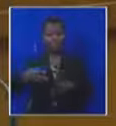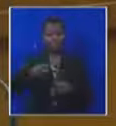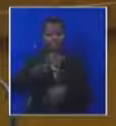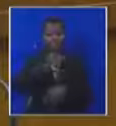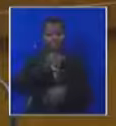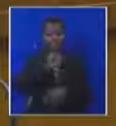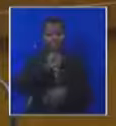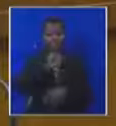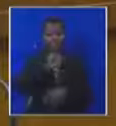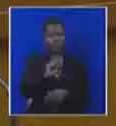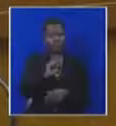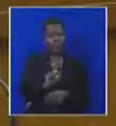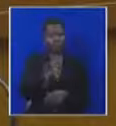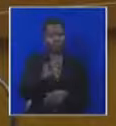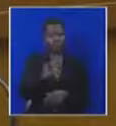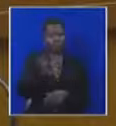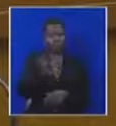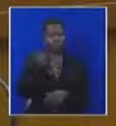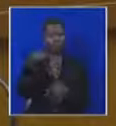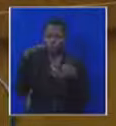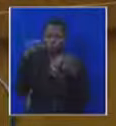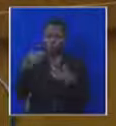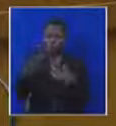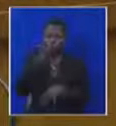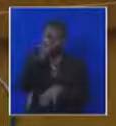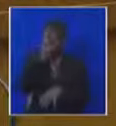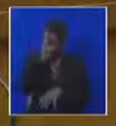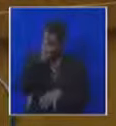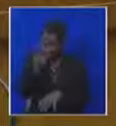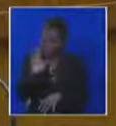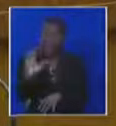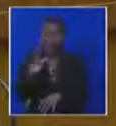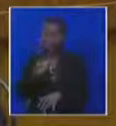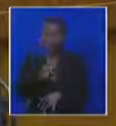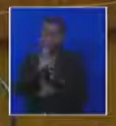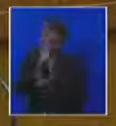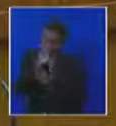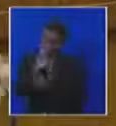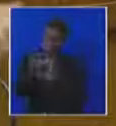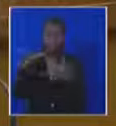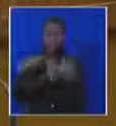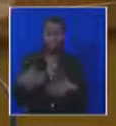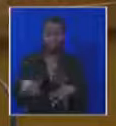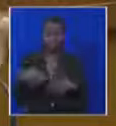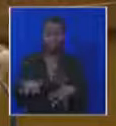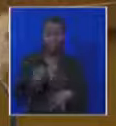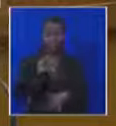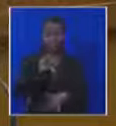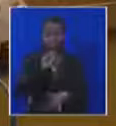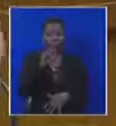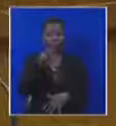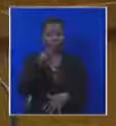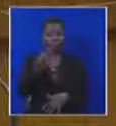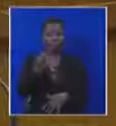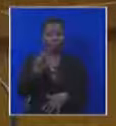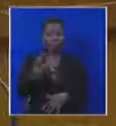An honourable man. A deeply honourable man. Who has the respect of everybody in this House. And he took the card, he made